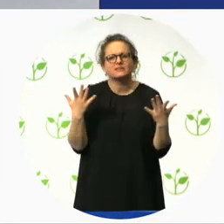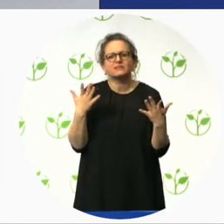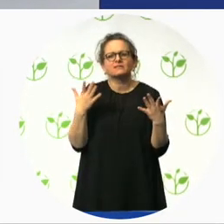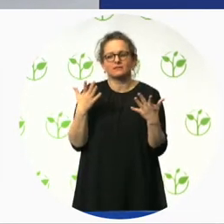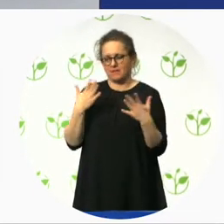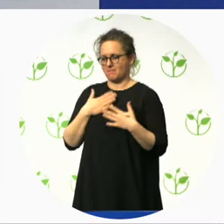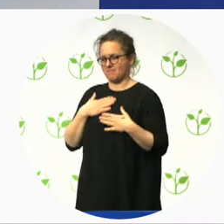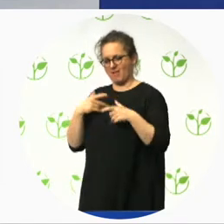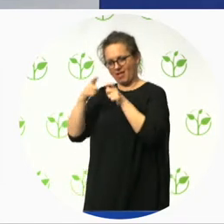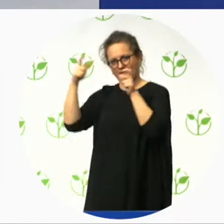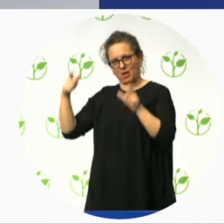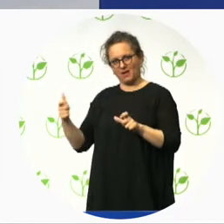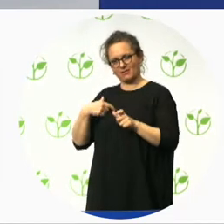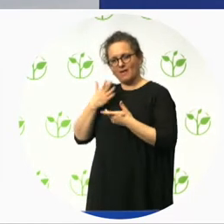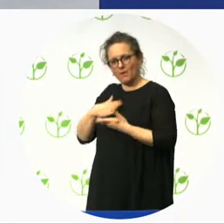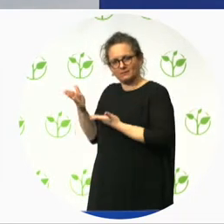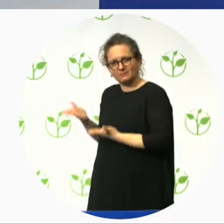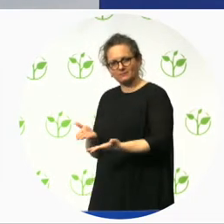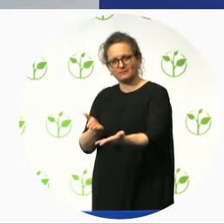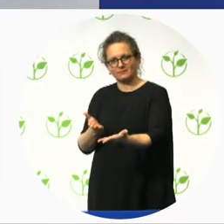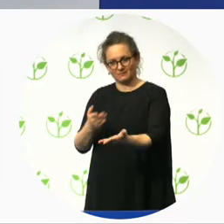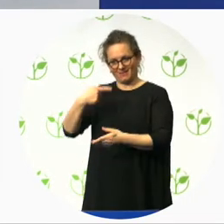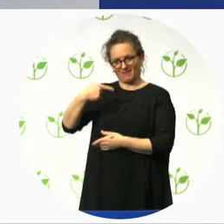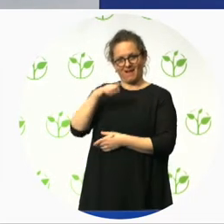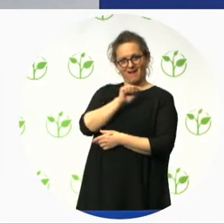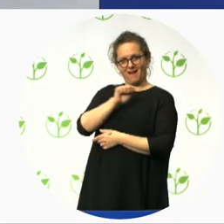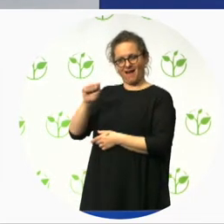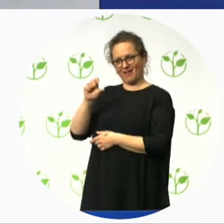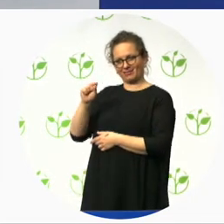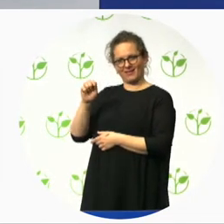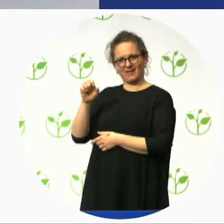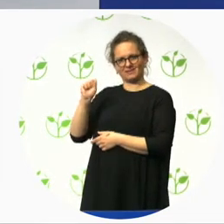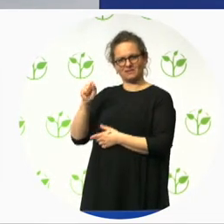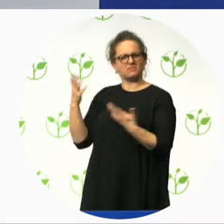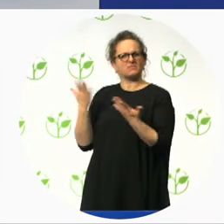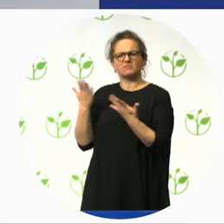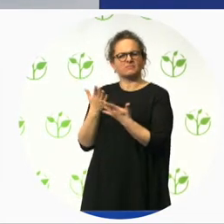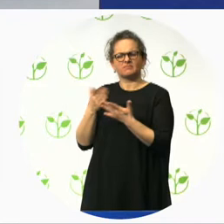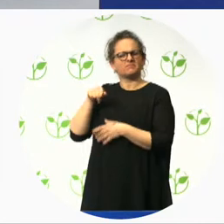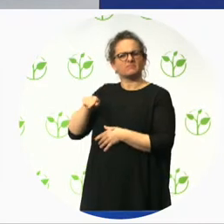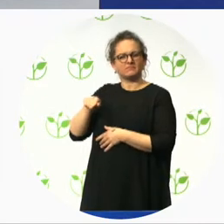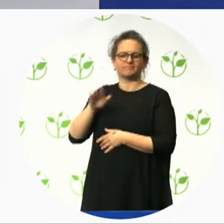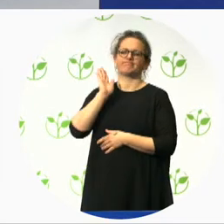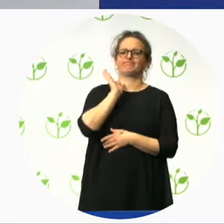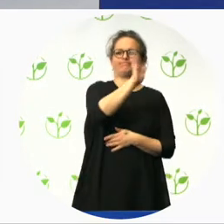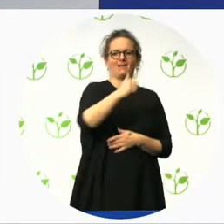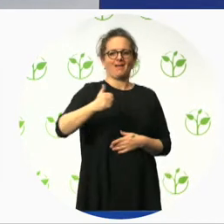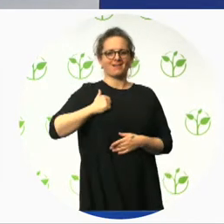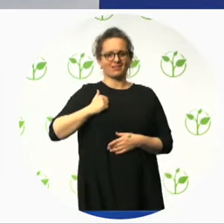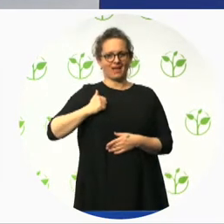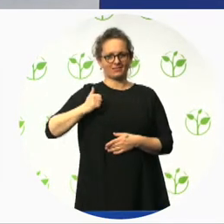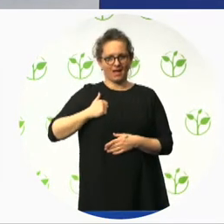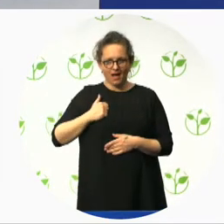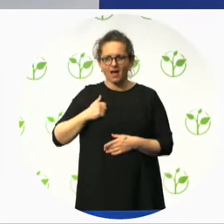of Gates. Gates is a Canadian non-profit organization that was founded in 2007 by an international consortium of